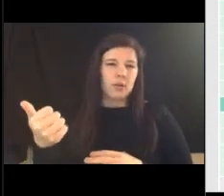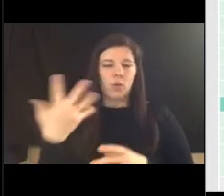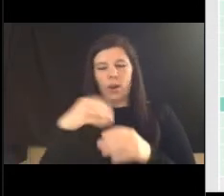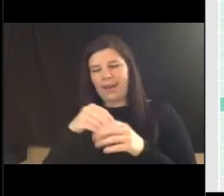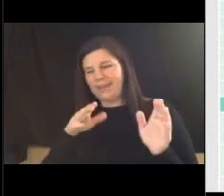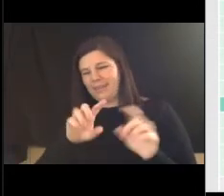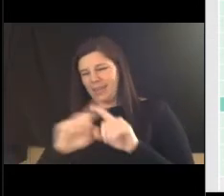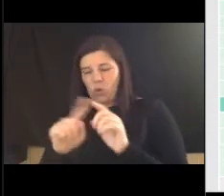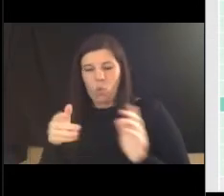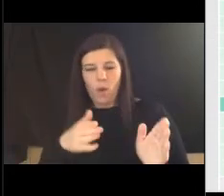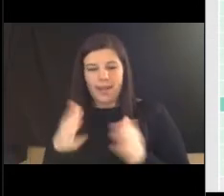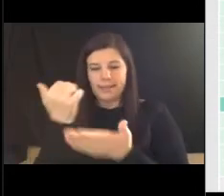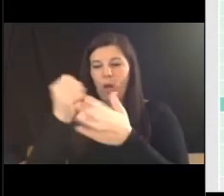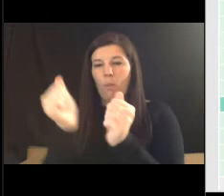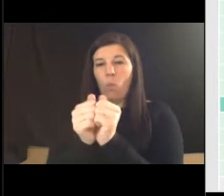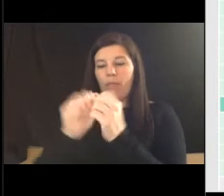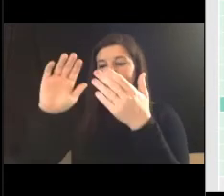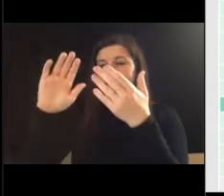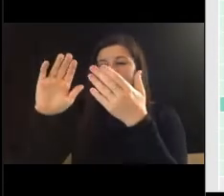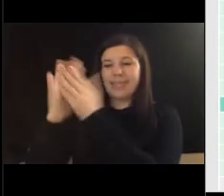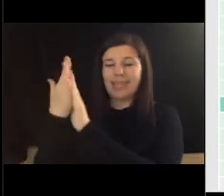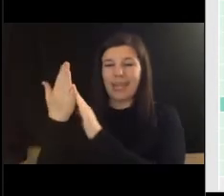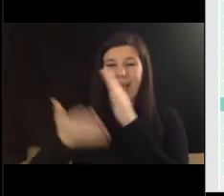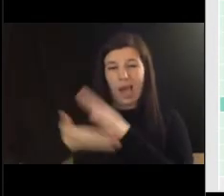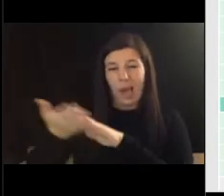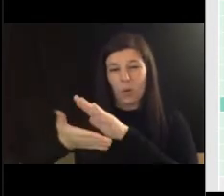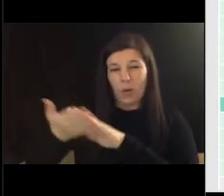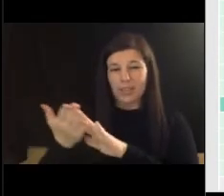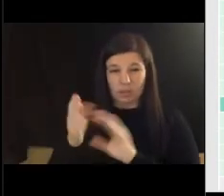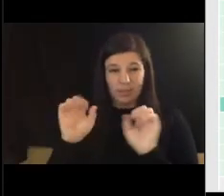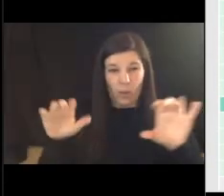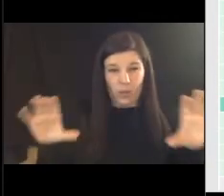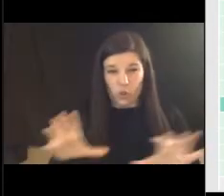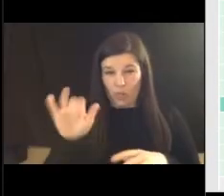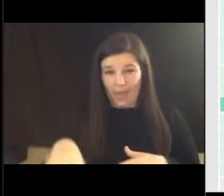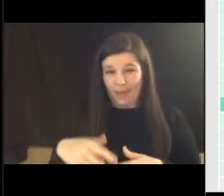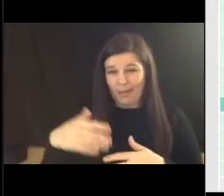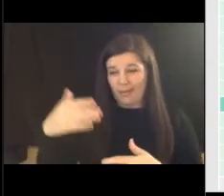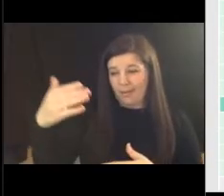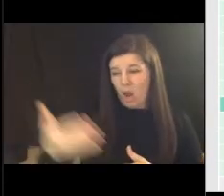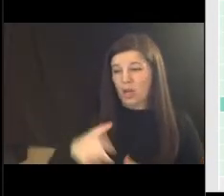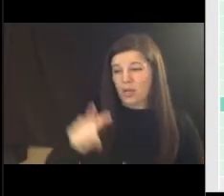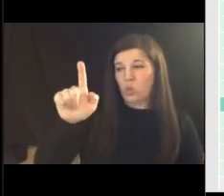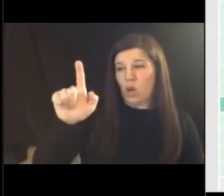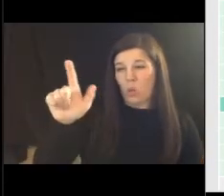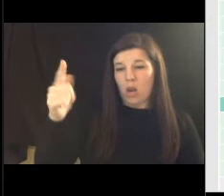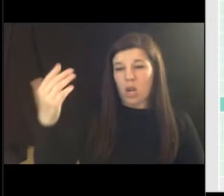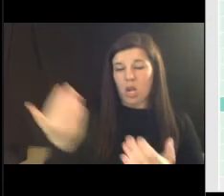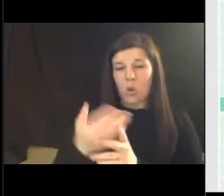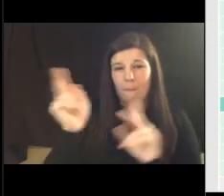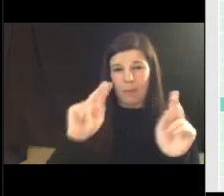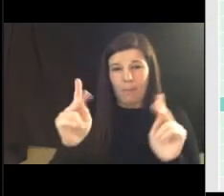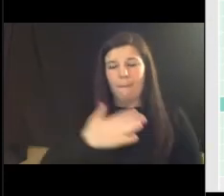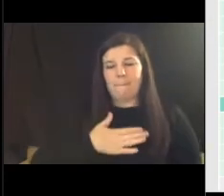with city operations so i don't know if that's something that we can do bringing on 21 additional personnel my thoughts are code